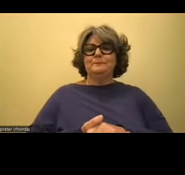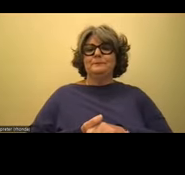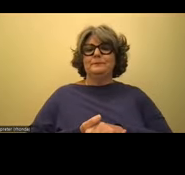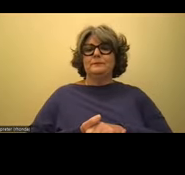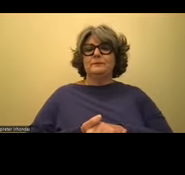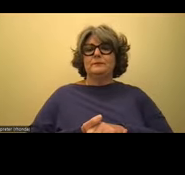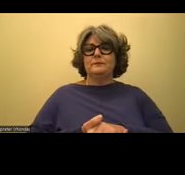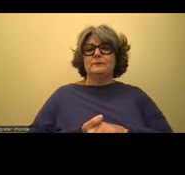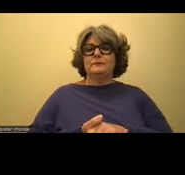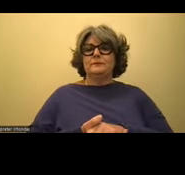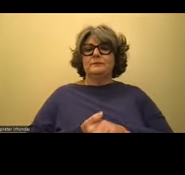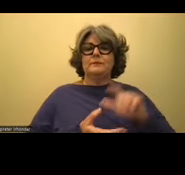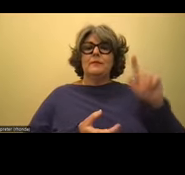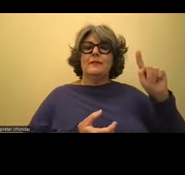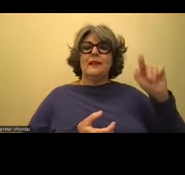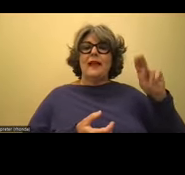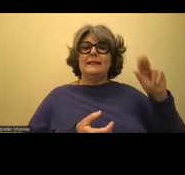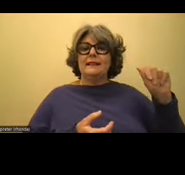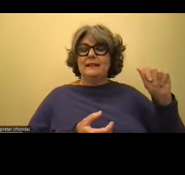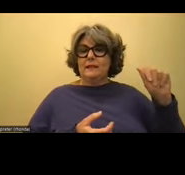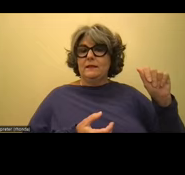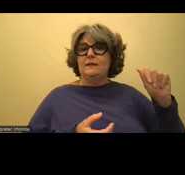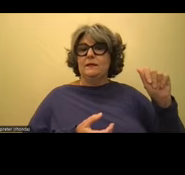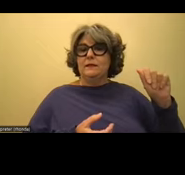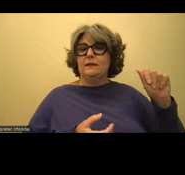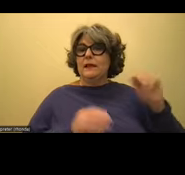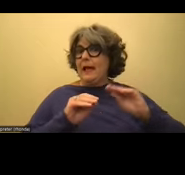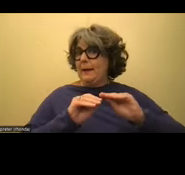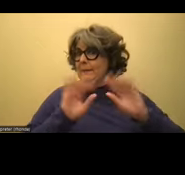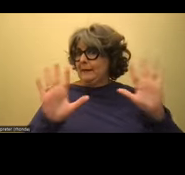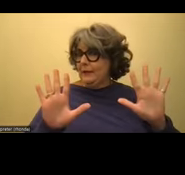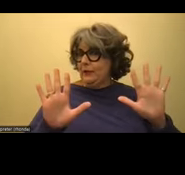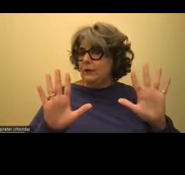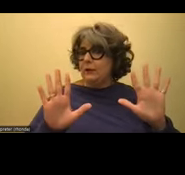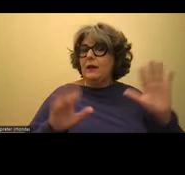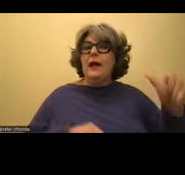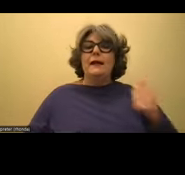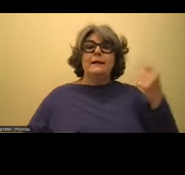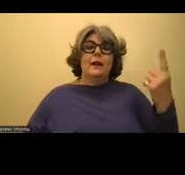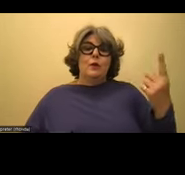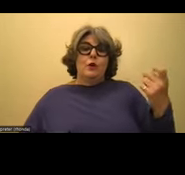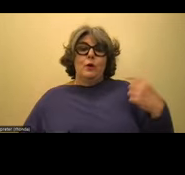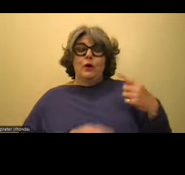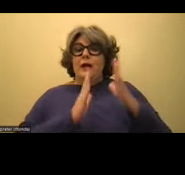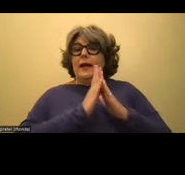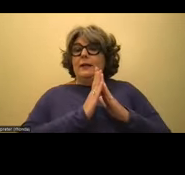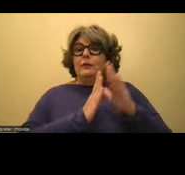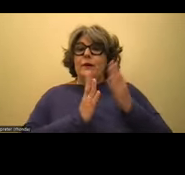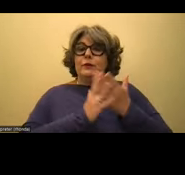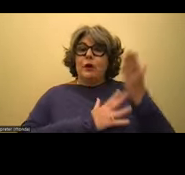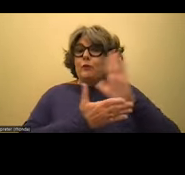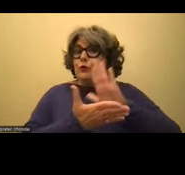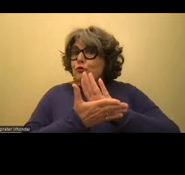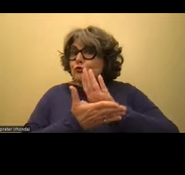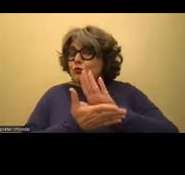And Tina, was pinged in the chat real quick. So I wanna make sure I am very clear. There was another question that asked about, do you have to go through your school